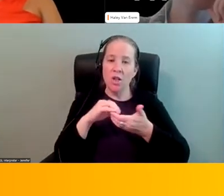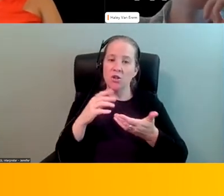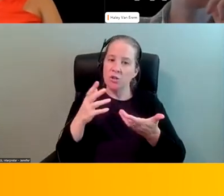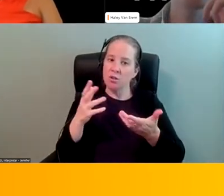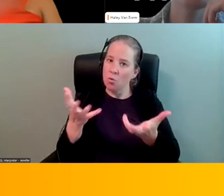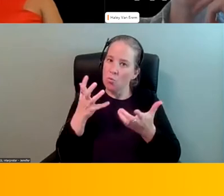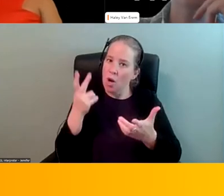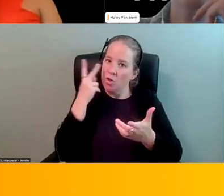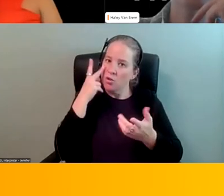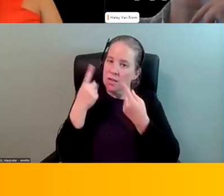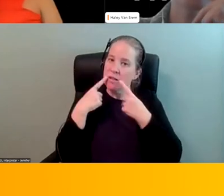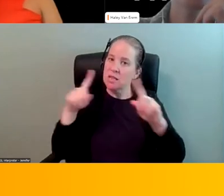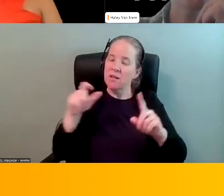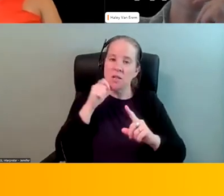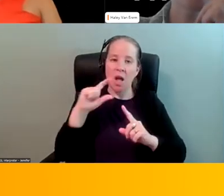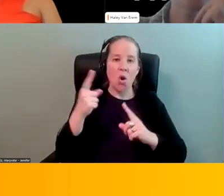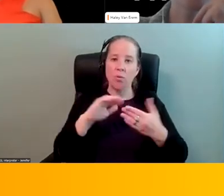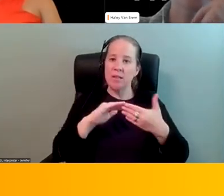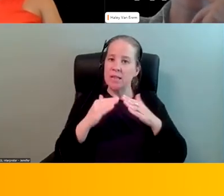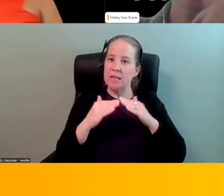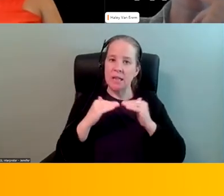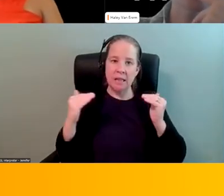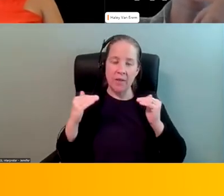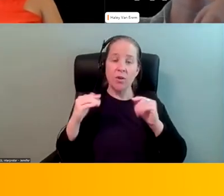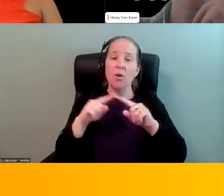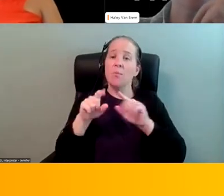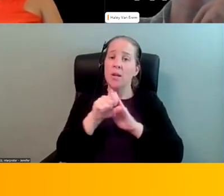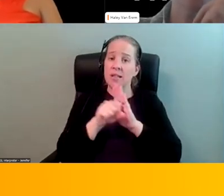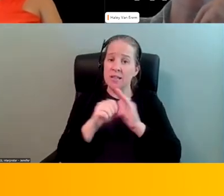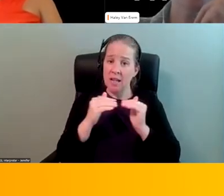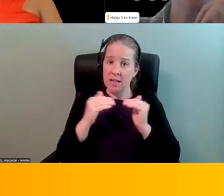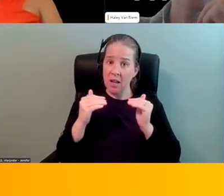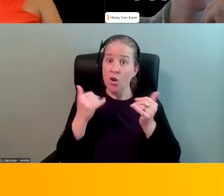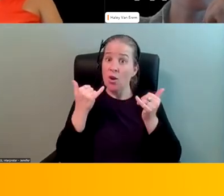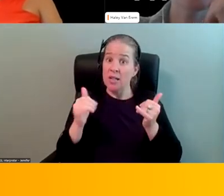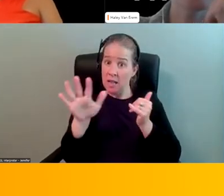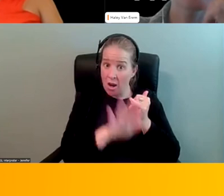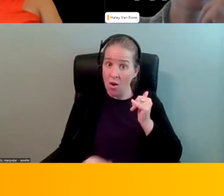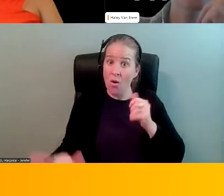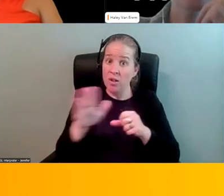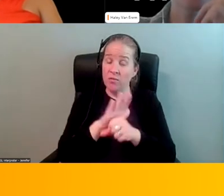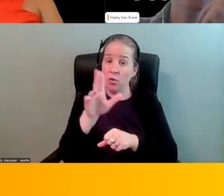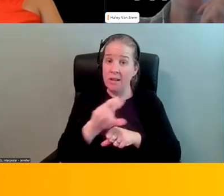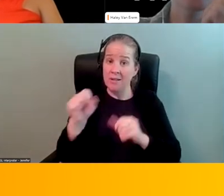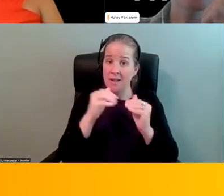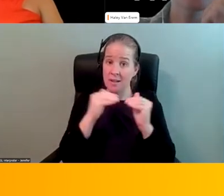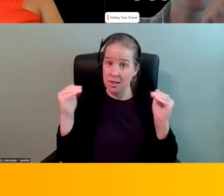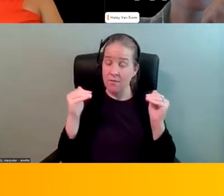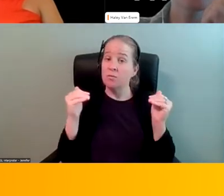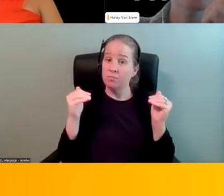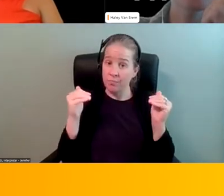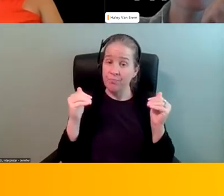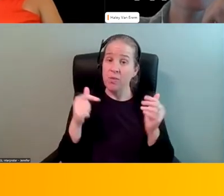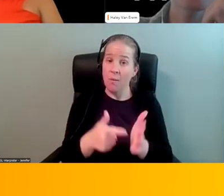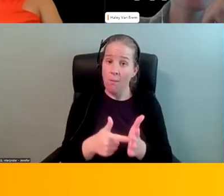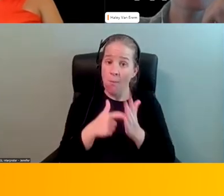not only on a city level, the state level, but now you all on a United States level. So, um, it takes a